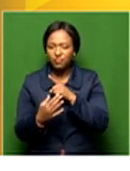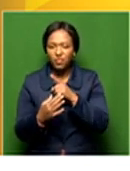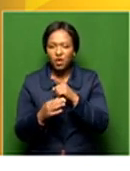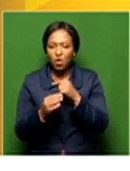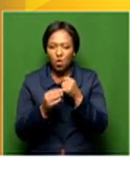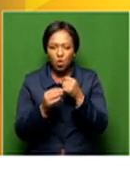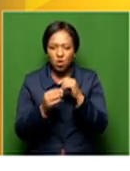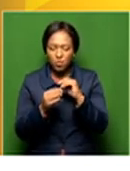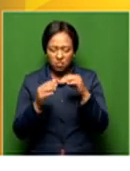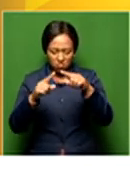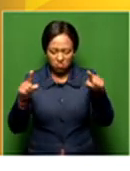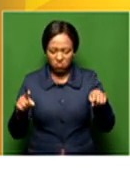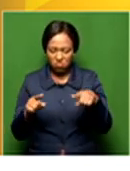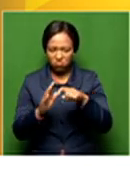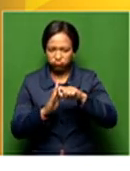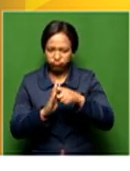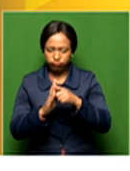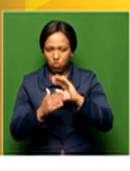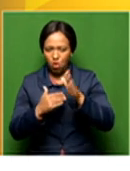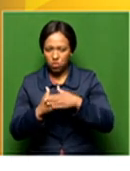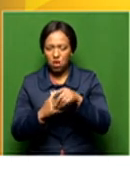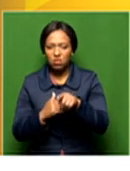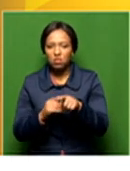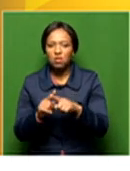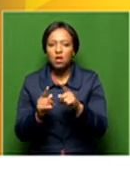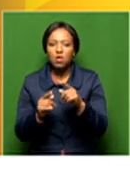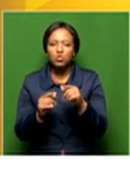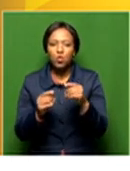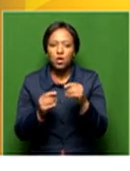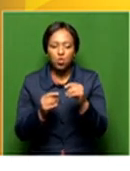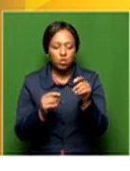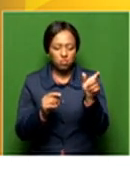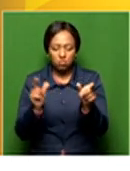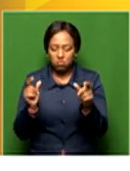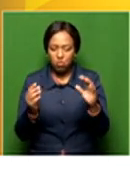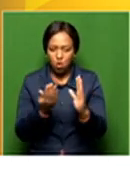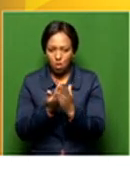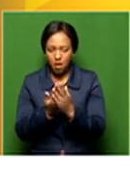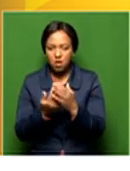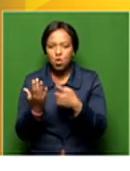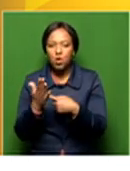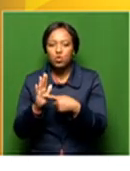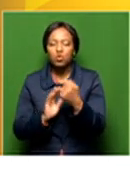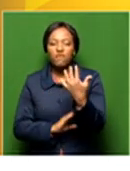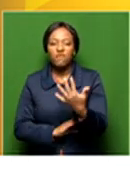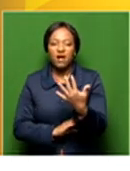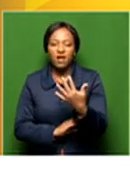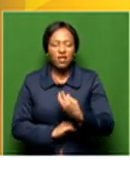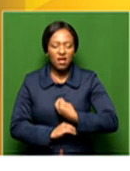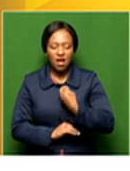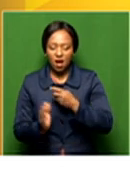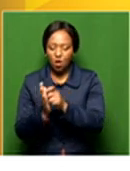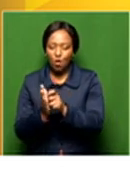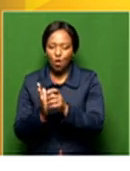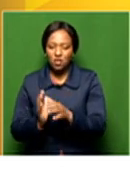to get locked up in a book. So we combined the two things and we're now showcasing five of our youngest authors. I